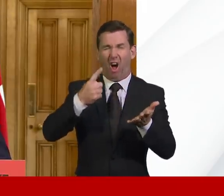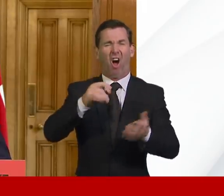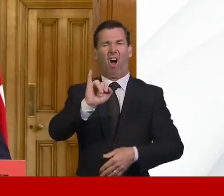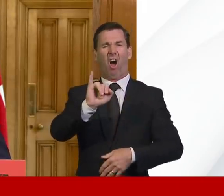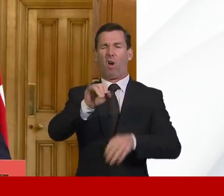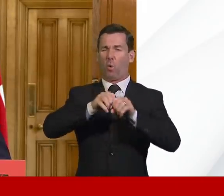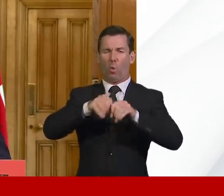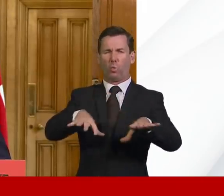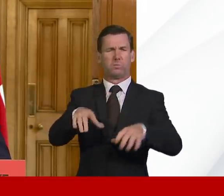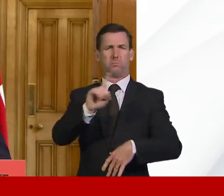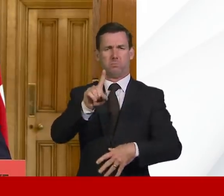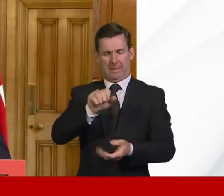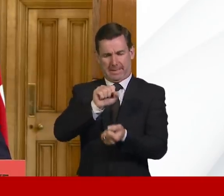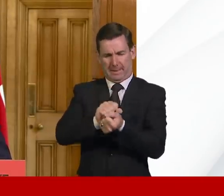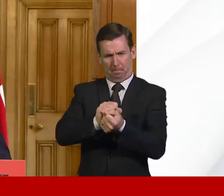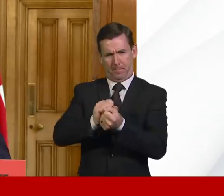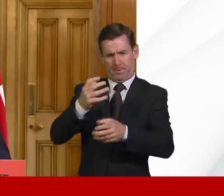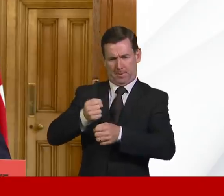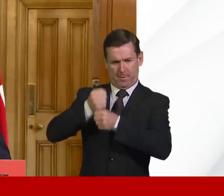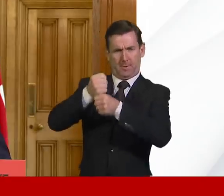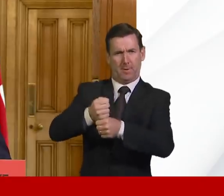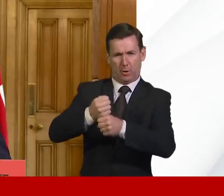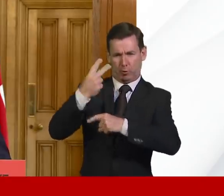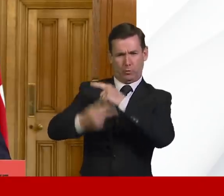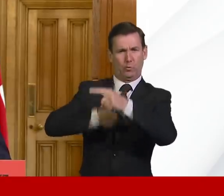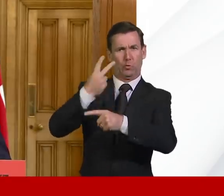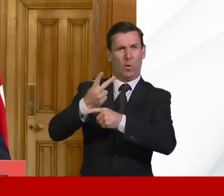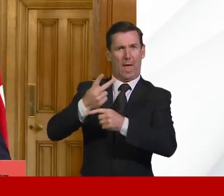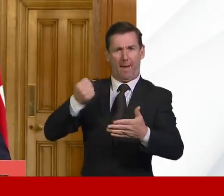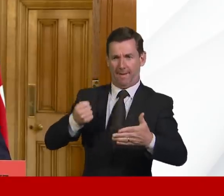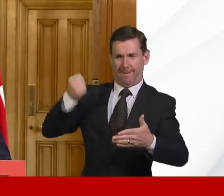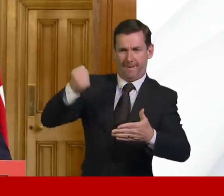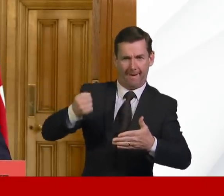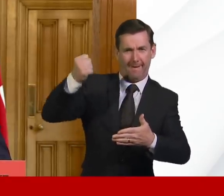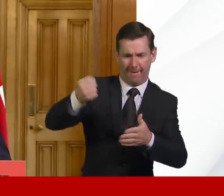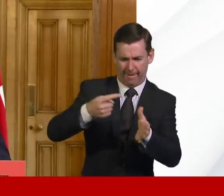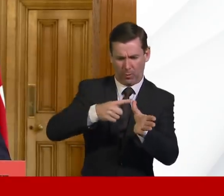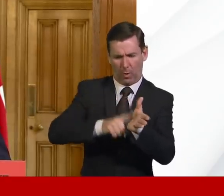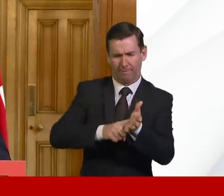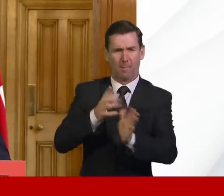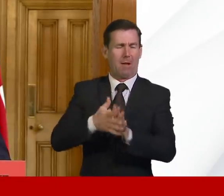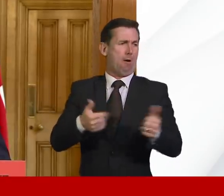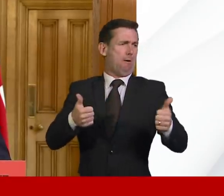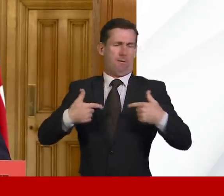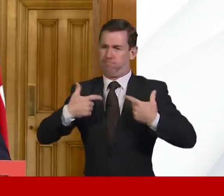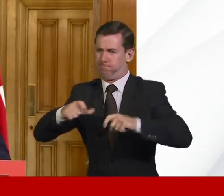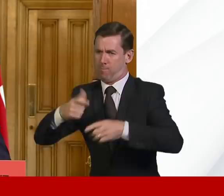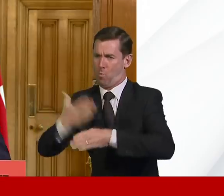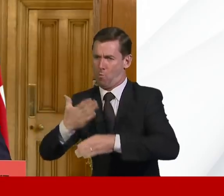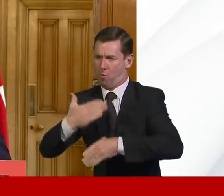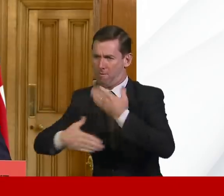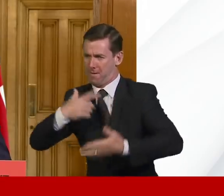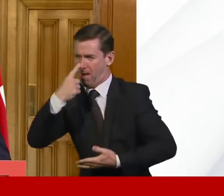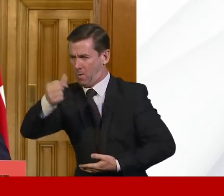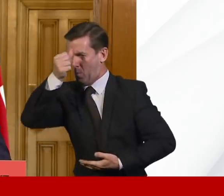into the next two years. This will protect staff from losing out, whilst providing businesses with flexibility